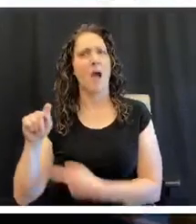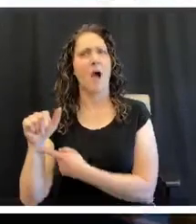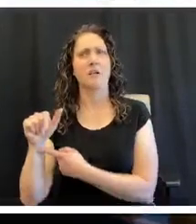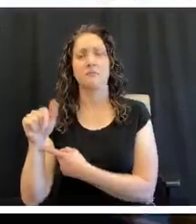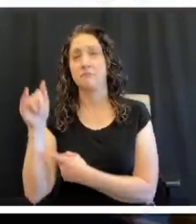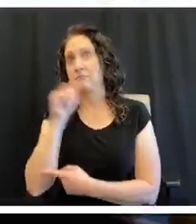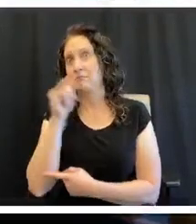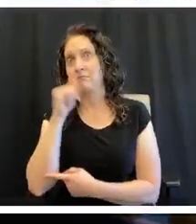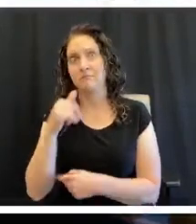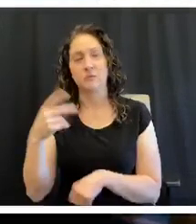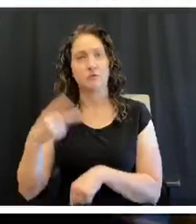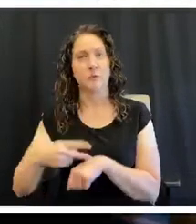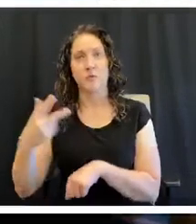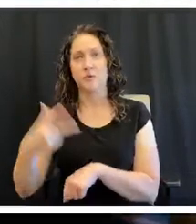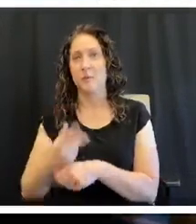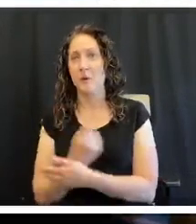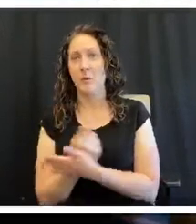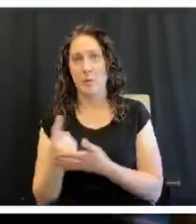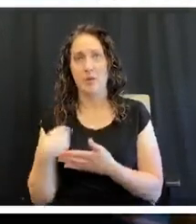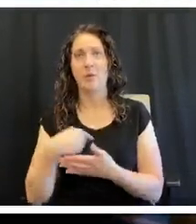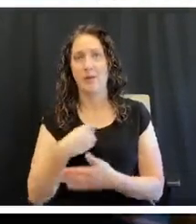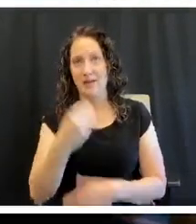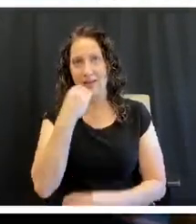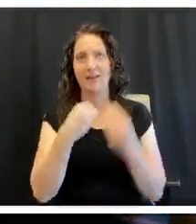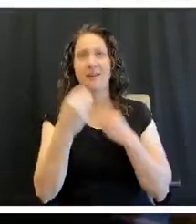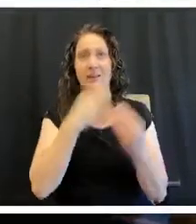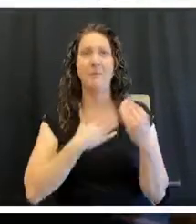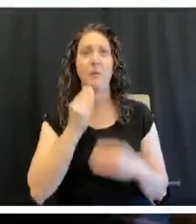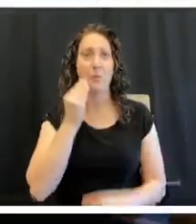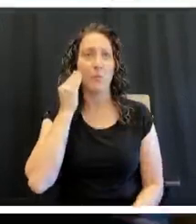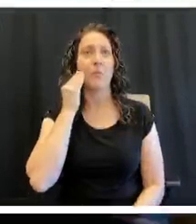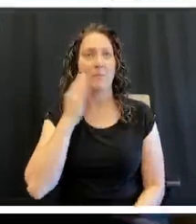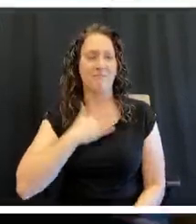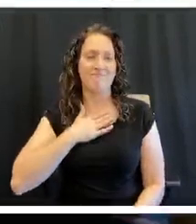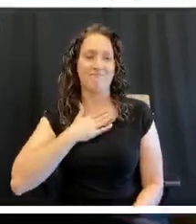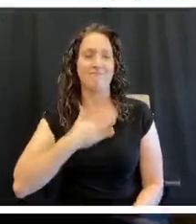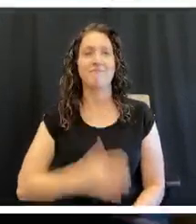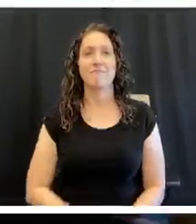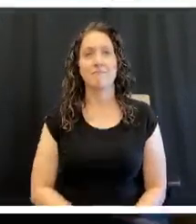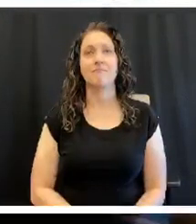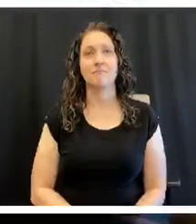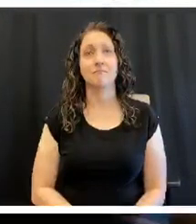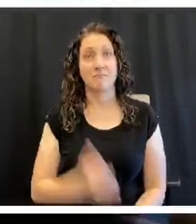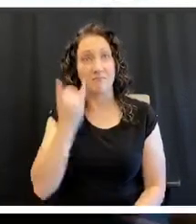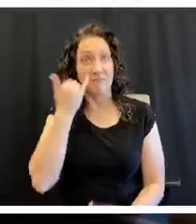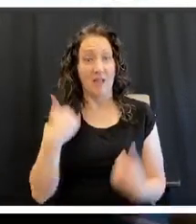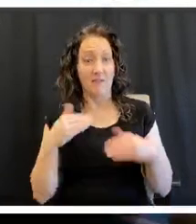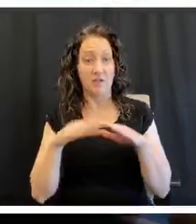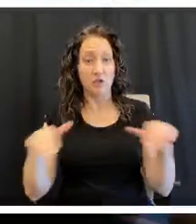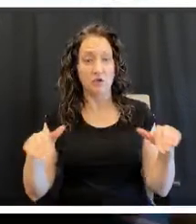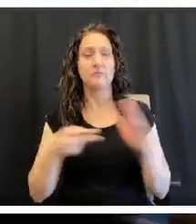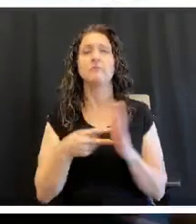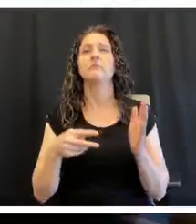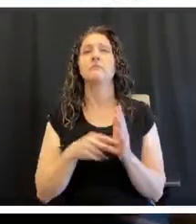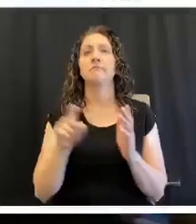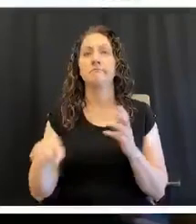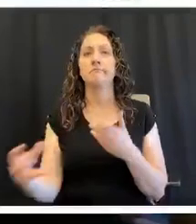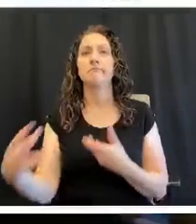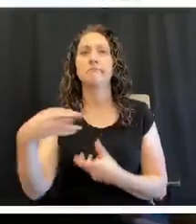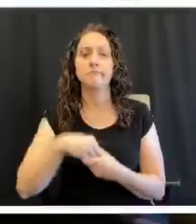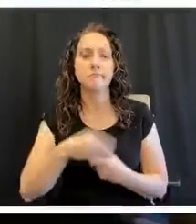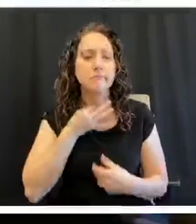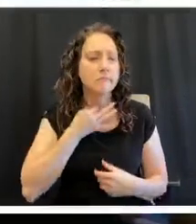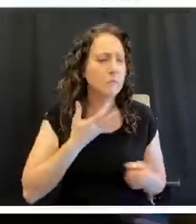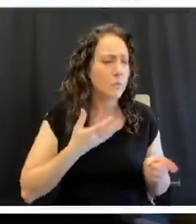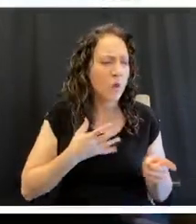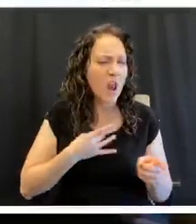pasta two or three times a week. But that's what we do. Mm-hmm. If I had kids, I would do something that the kids would